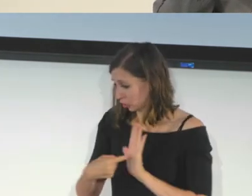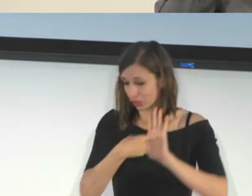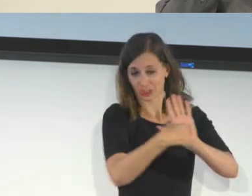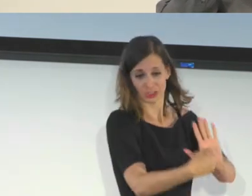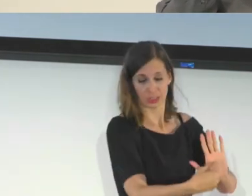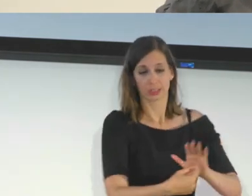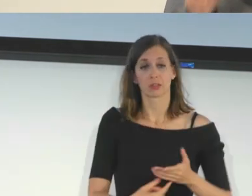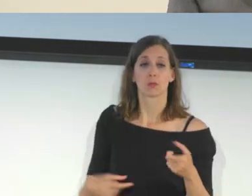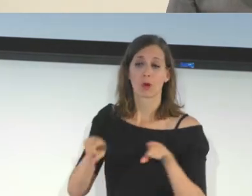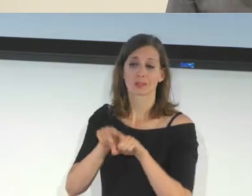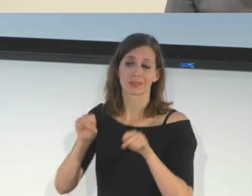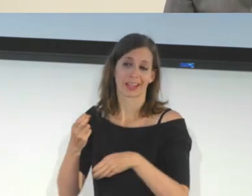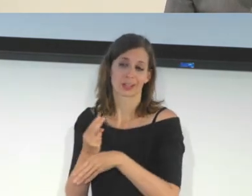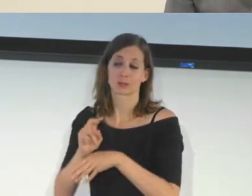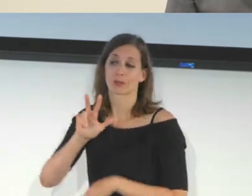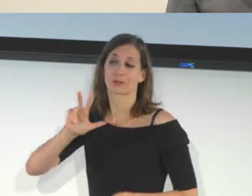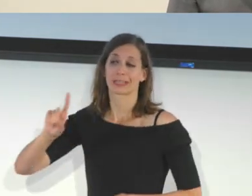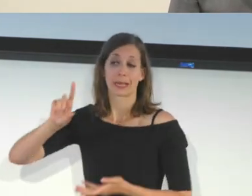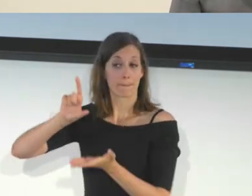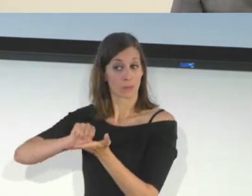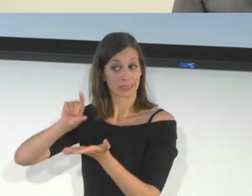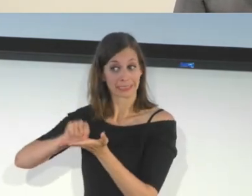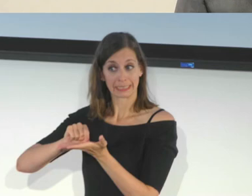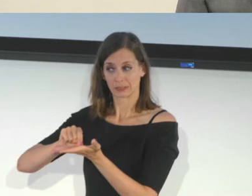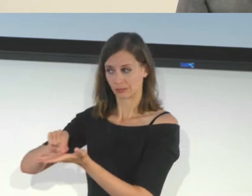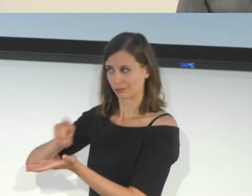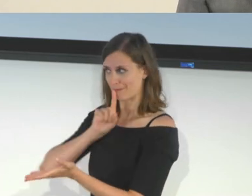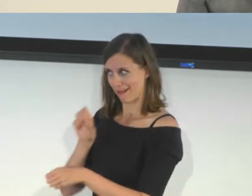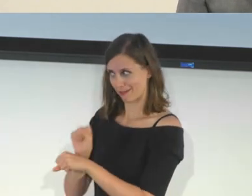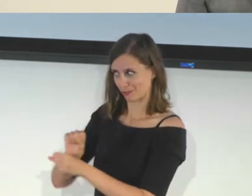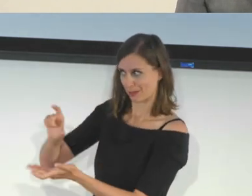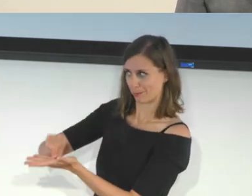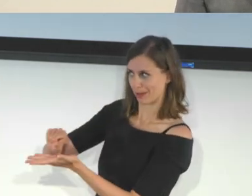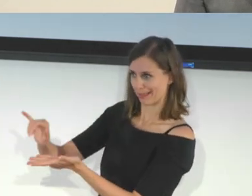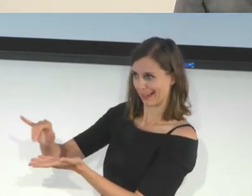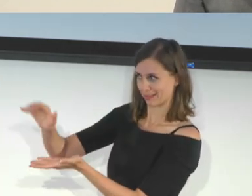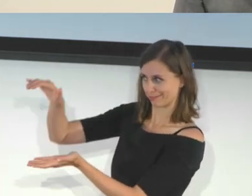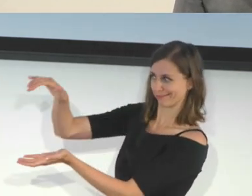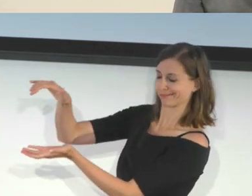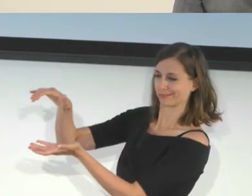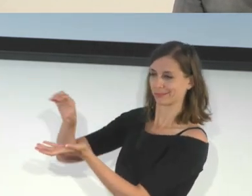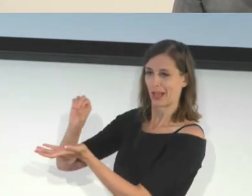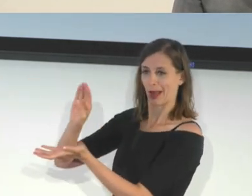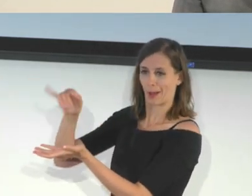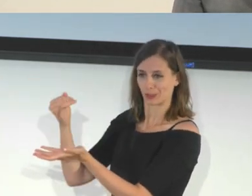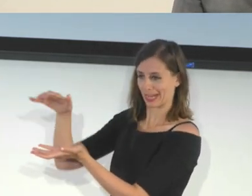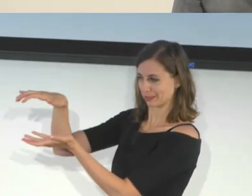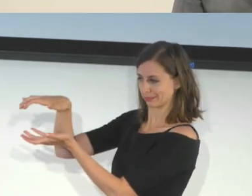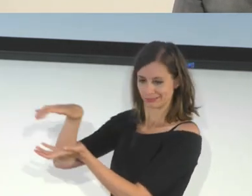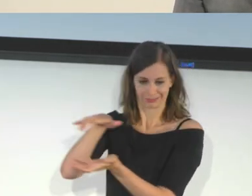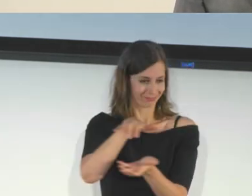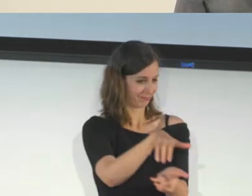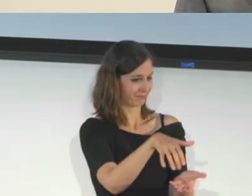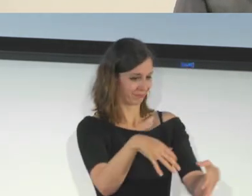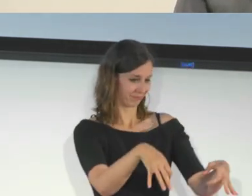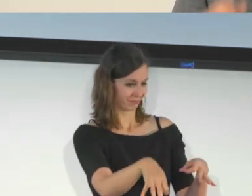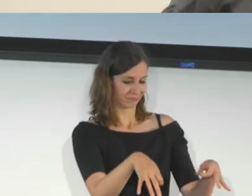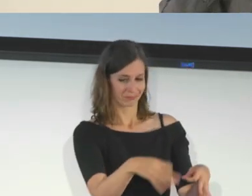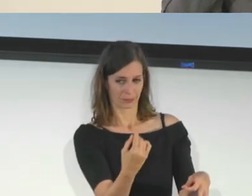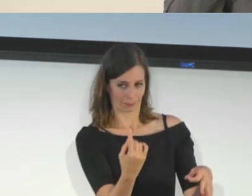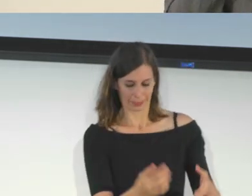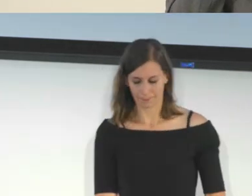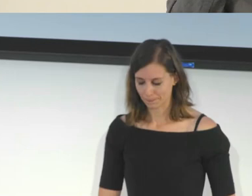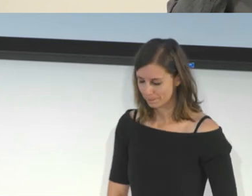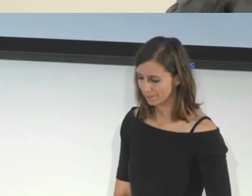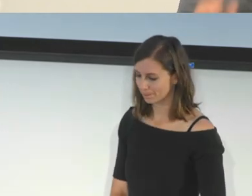3D printed to create a figure of, about that, a tactile figure that a deaf-blind person can see the environment. So